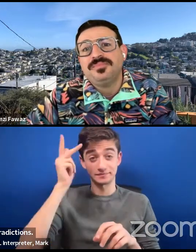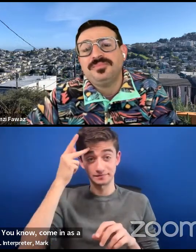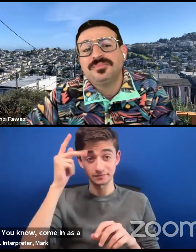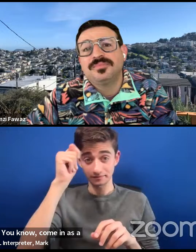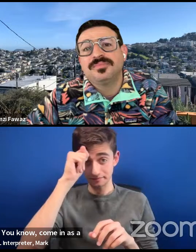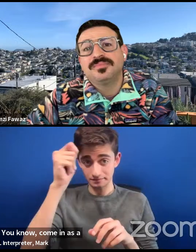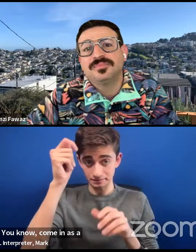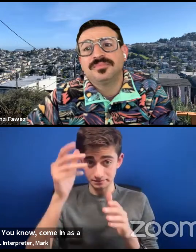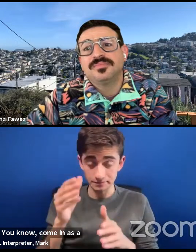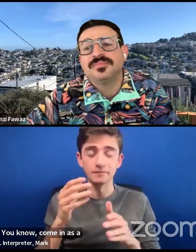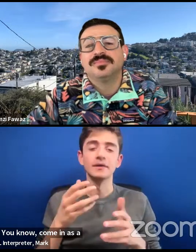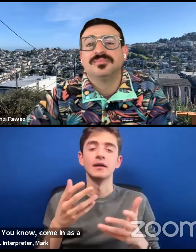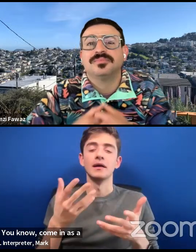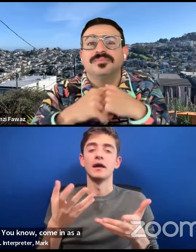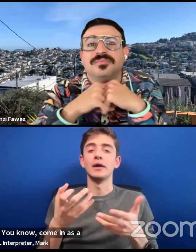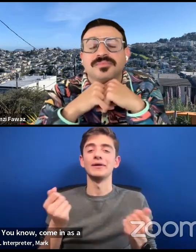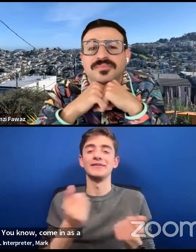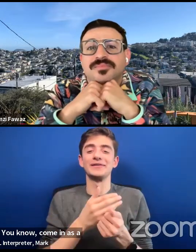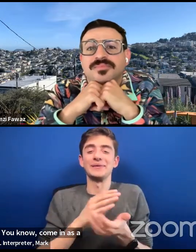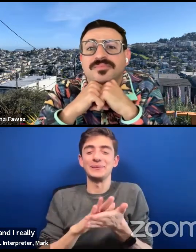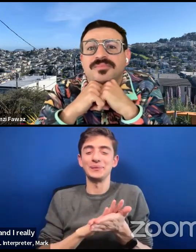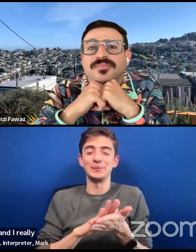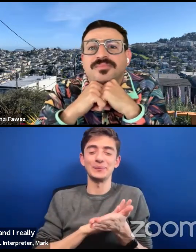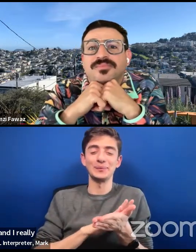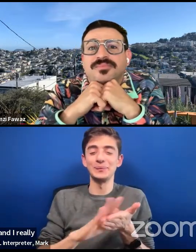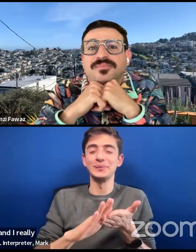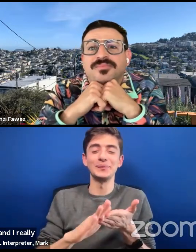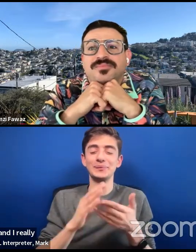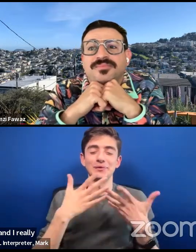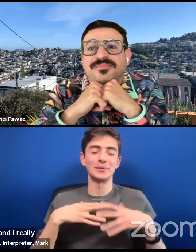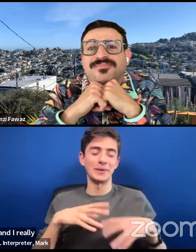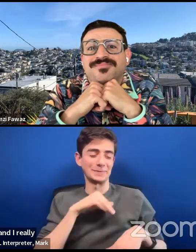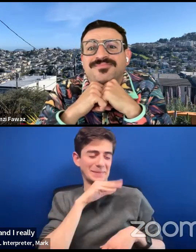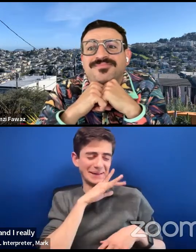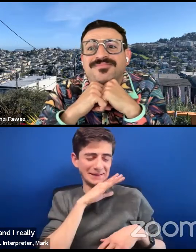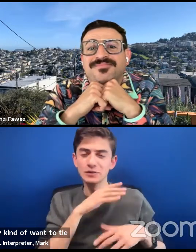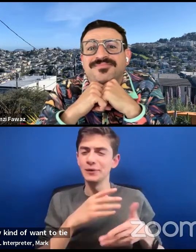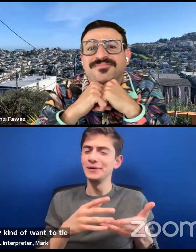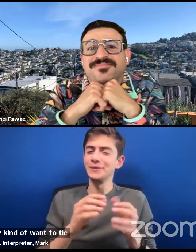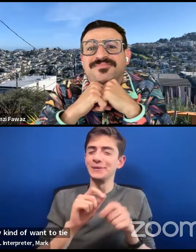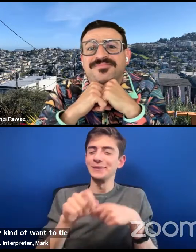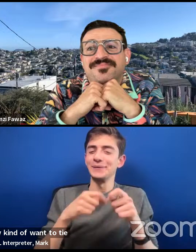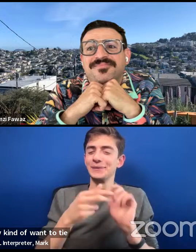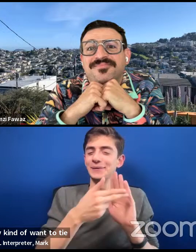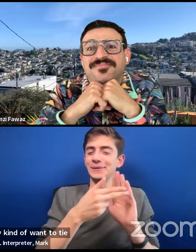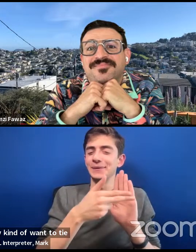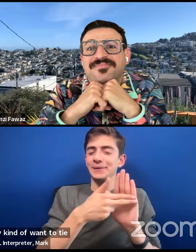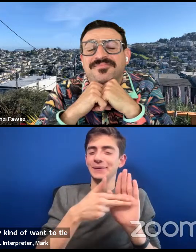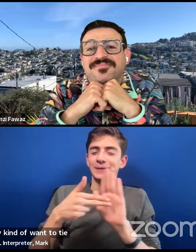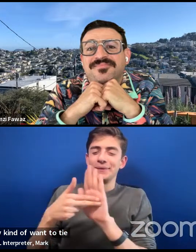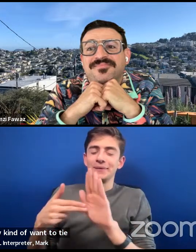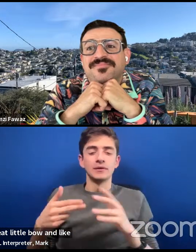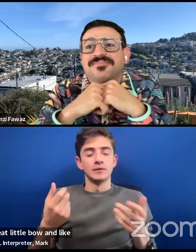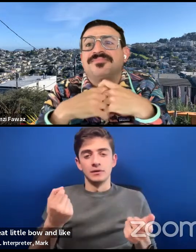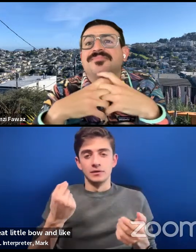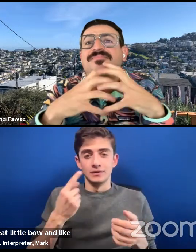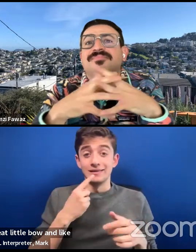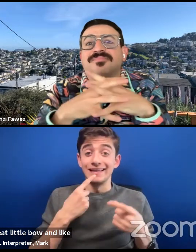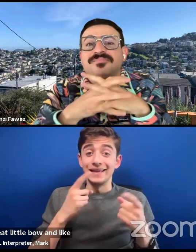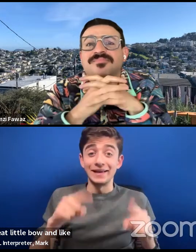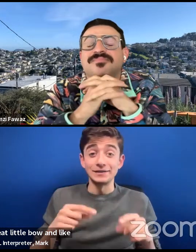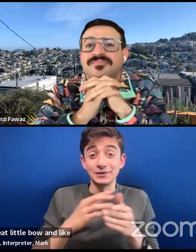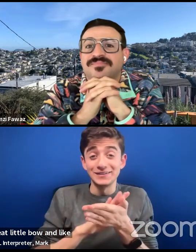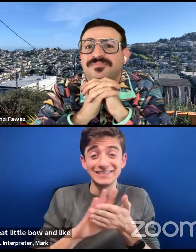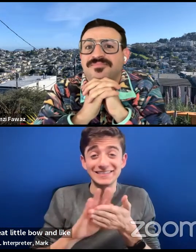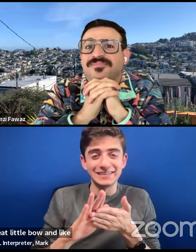really kind of want to tie things up in a really nice, neat little bow. And like, it's always going to remember, to remember, like, that's not the answer. Like, that's,